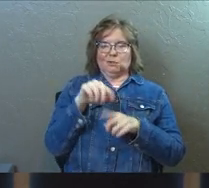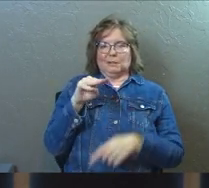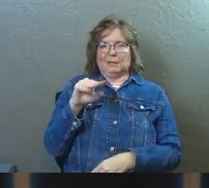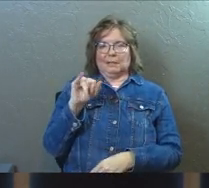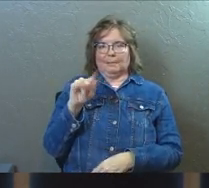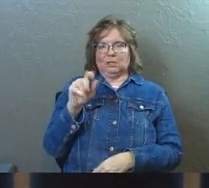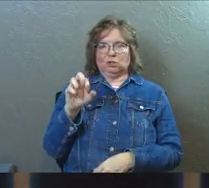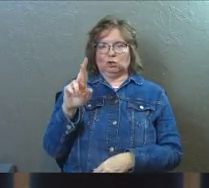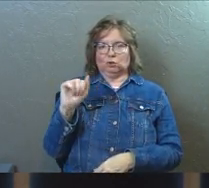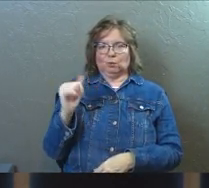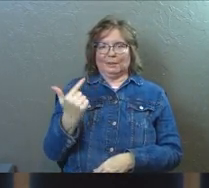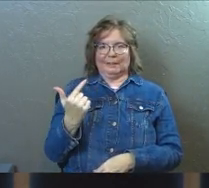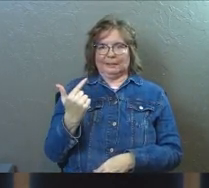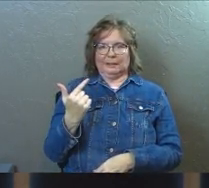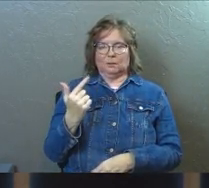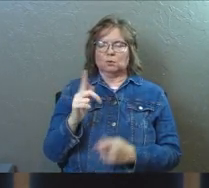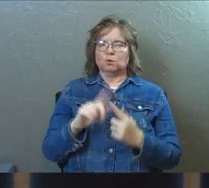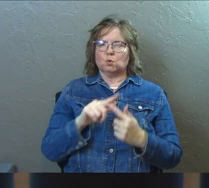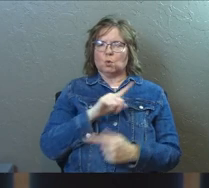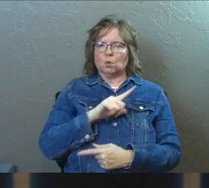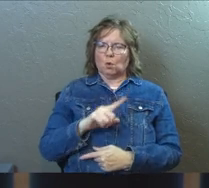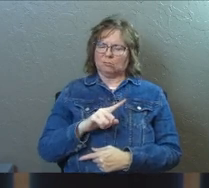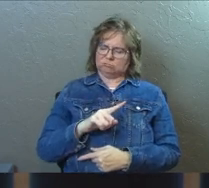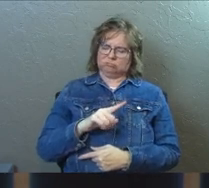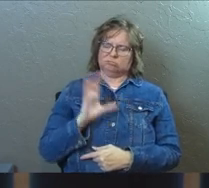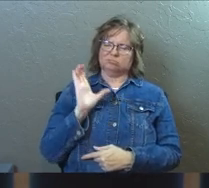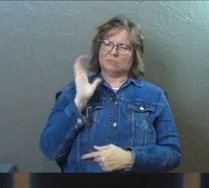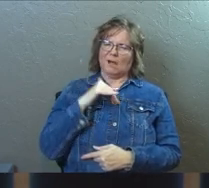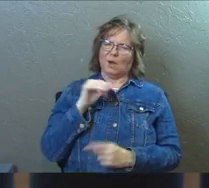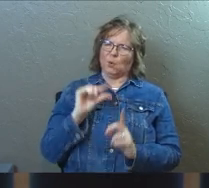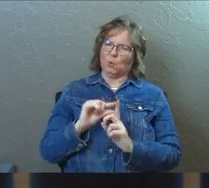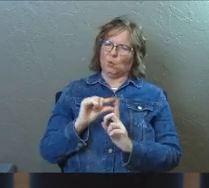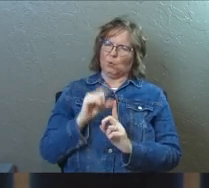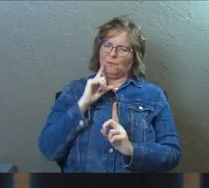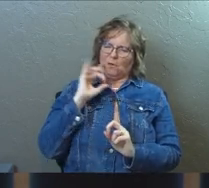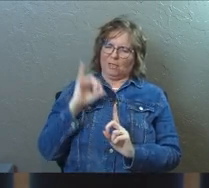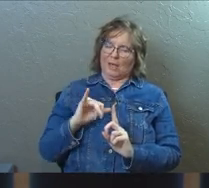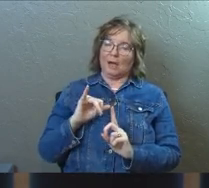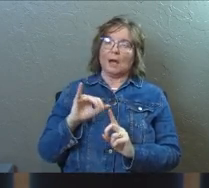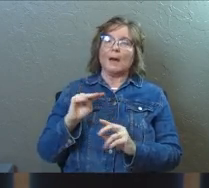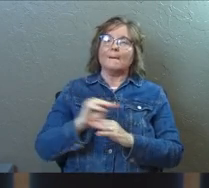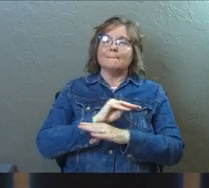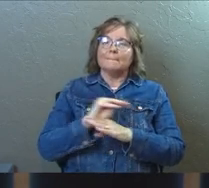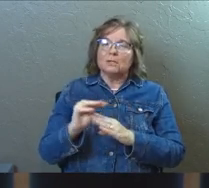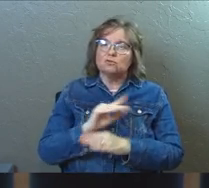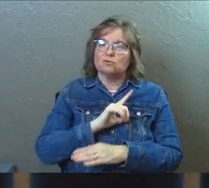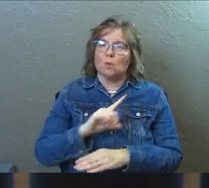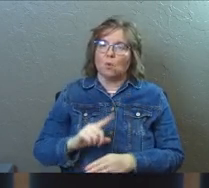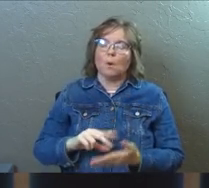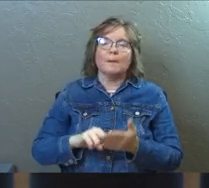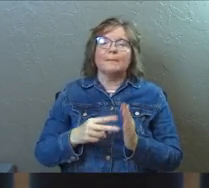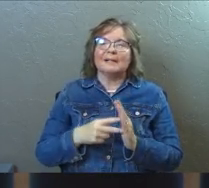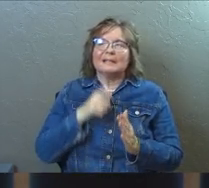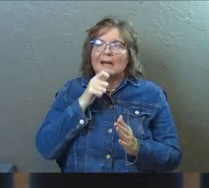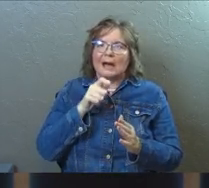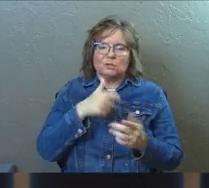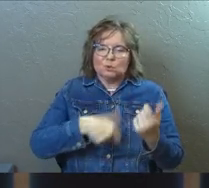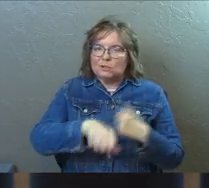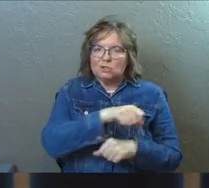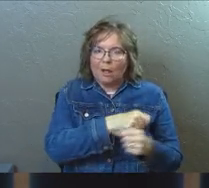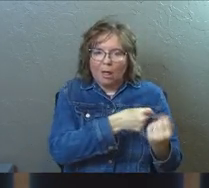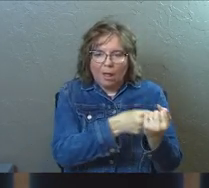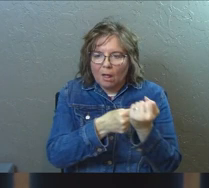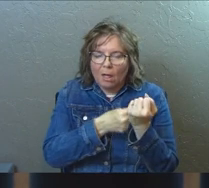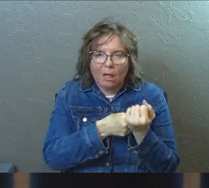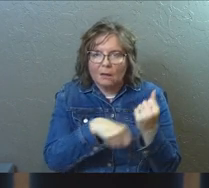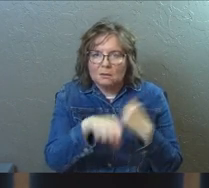the Lord, and it's an, it's an odd, it's an interesting phrase, but ministering to the Lord is actually closer, so they're not ministering to each other,